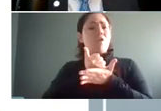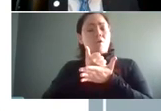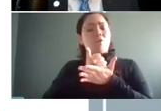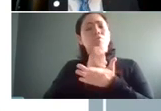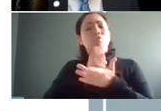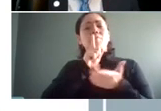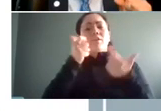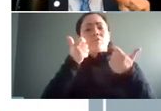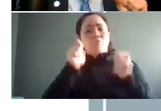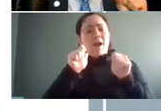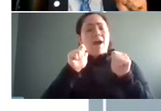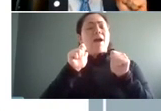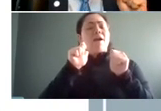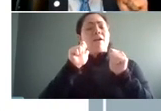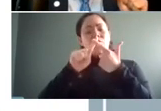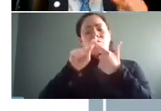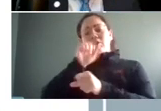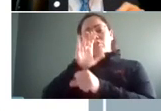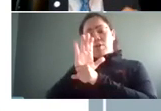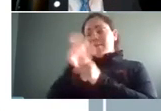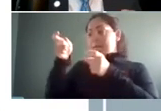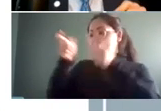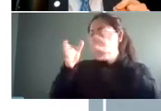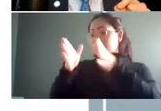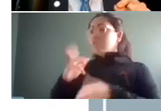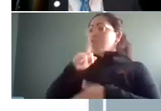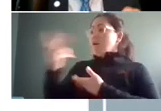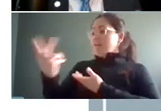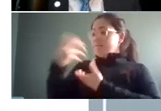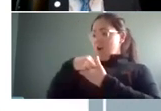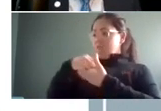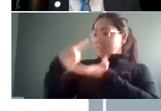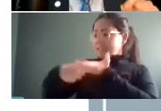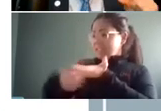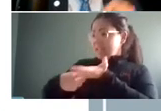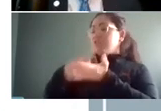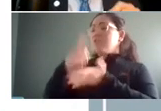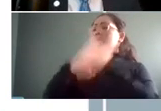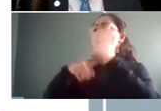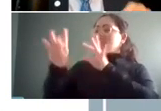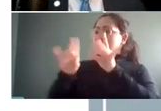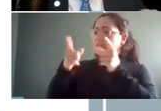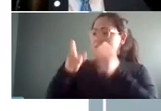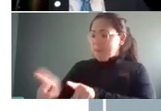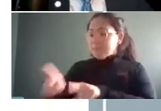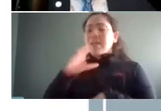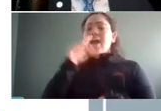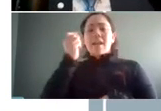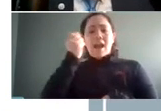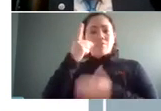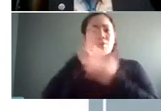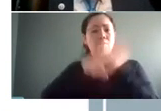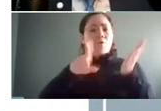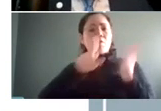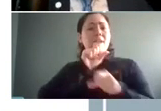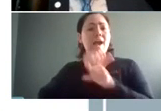managers that are the ones that are involved in the layoff uh selection criteria understand what you are actually looking